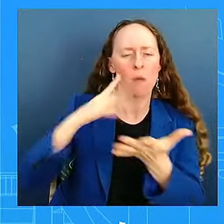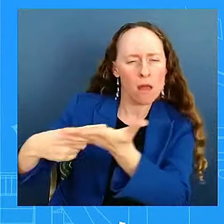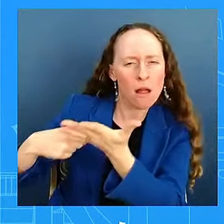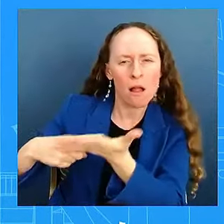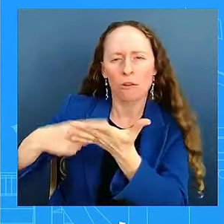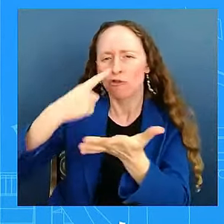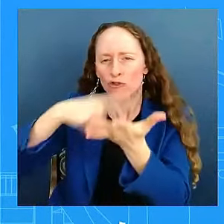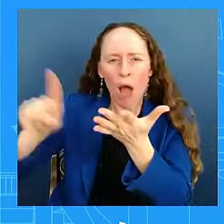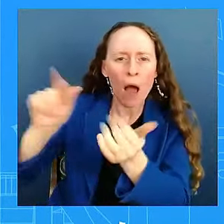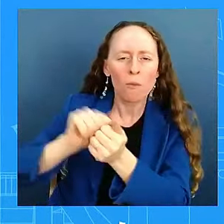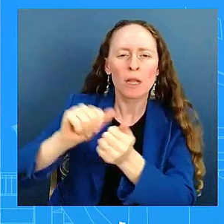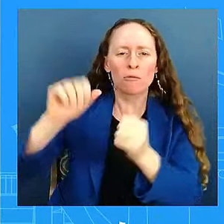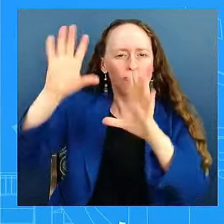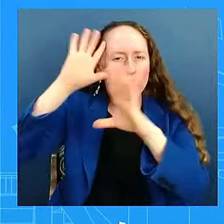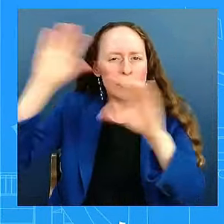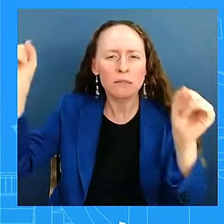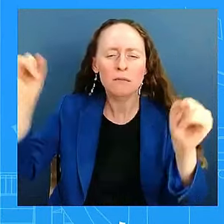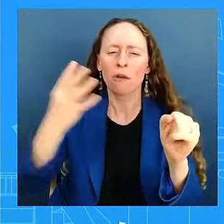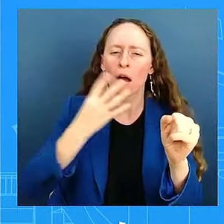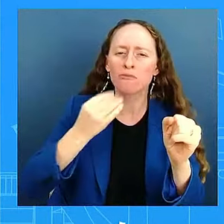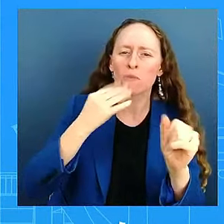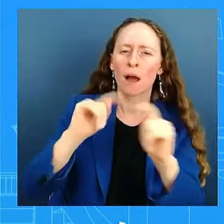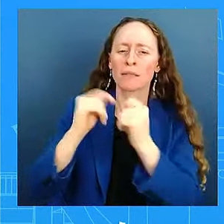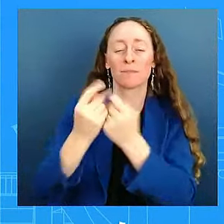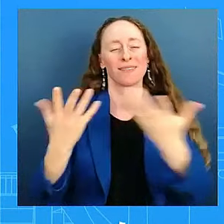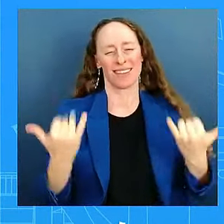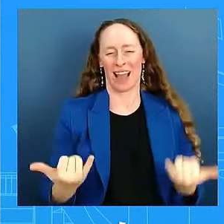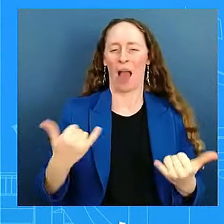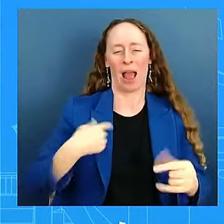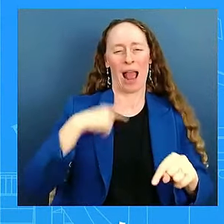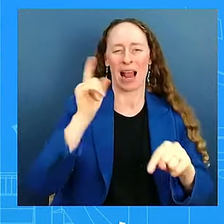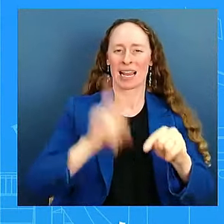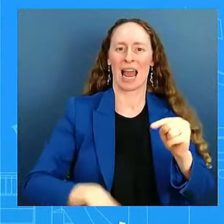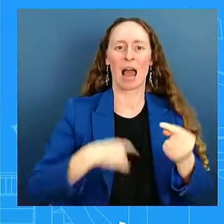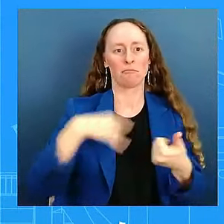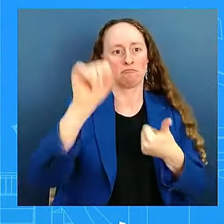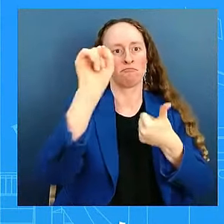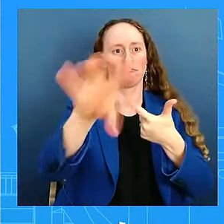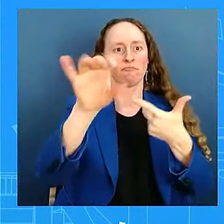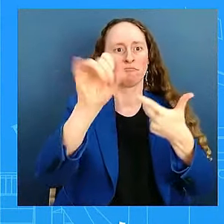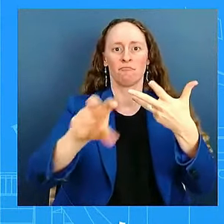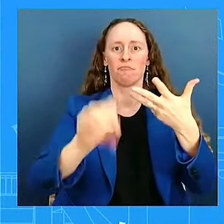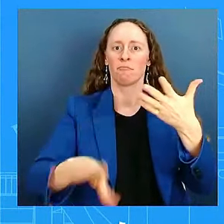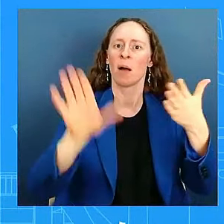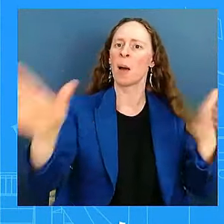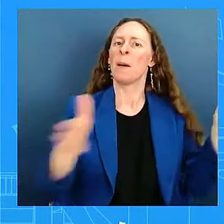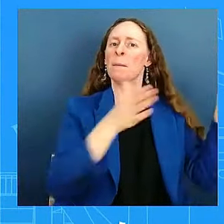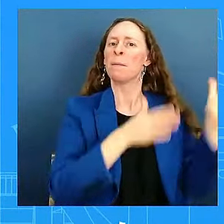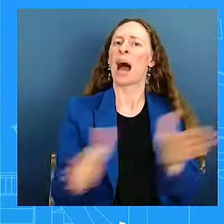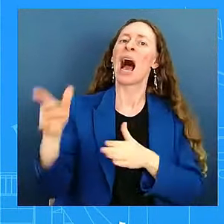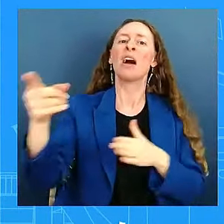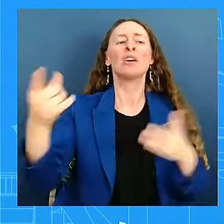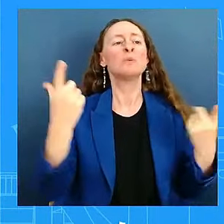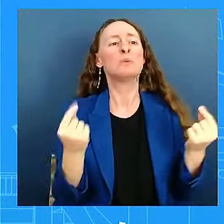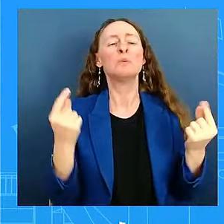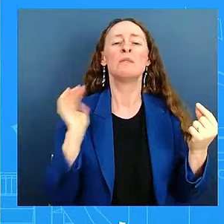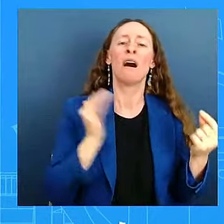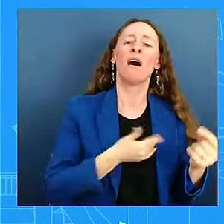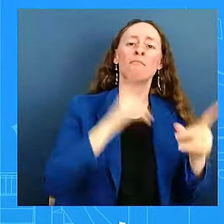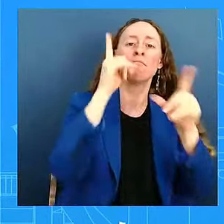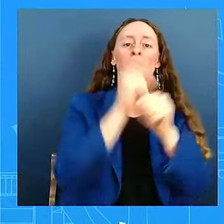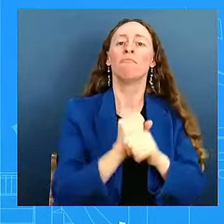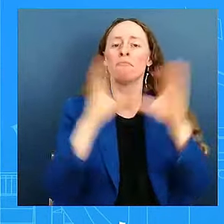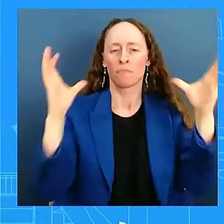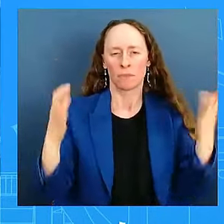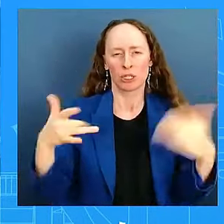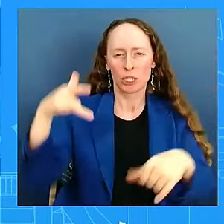for me to tell you anything publicly in terms of our assessment or in terms of what our expectations are of the Israelis or the advice that we will give them. So